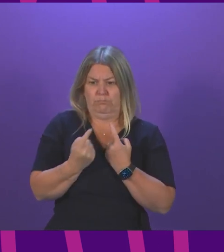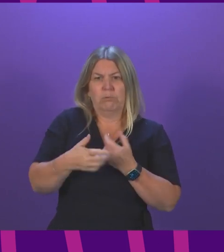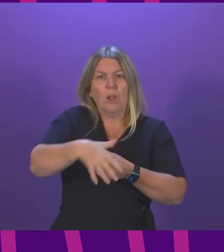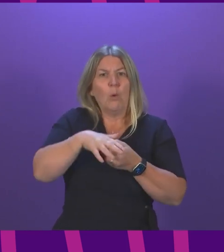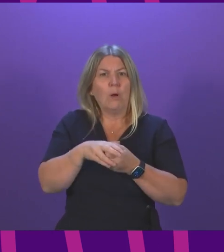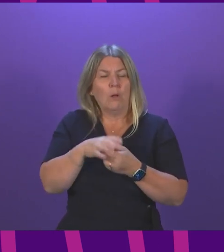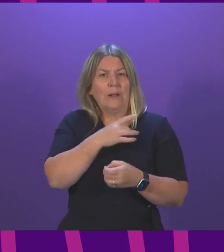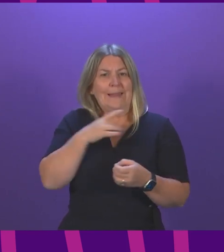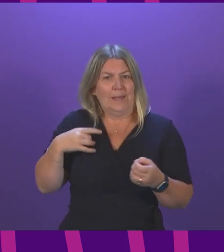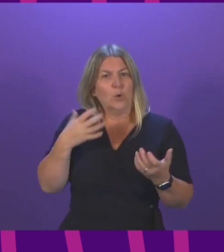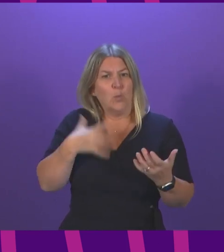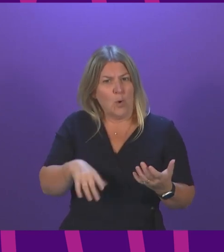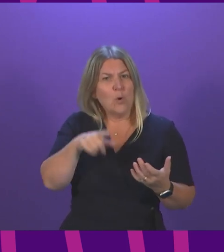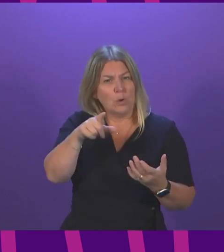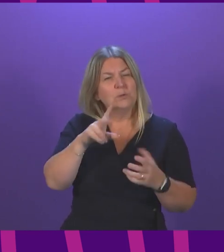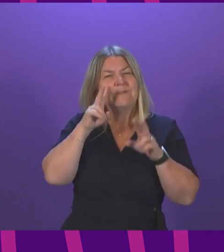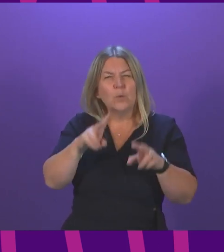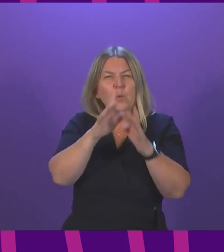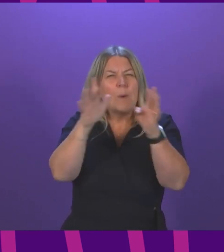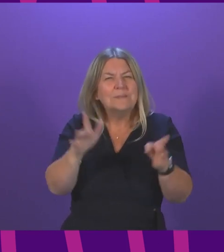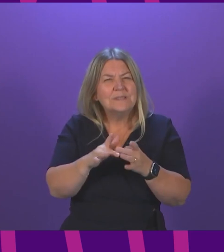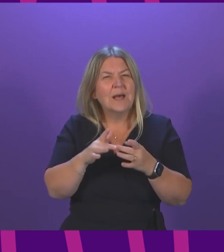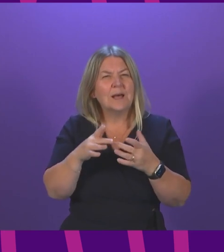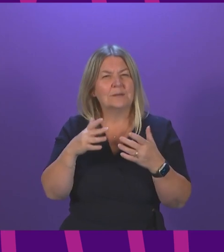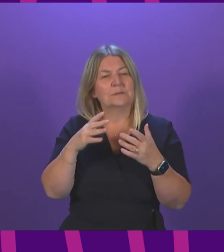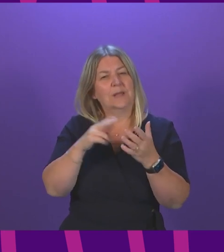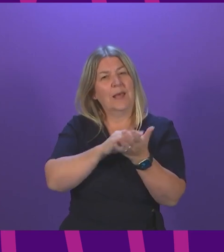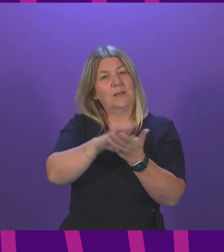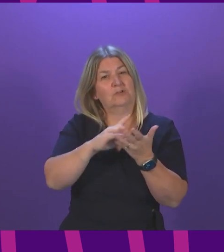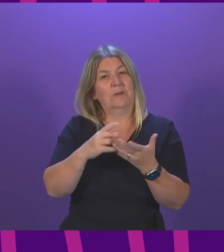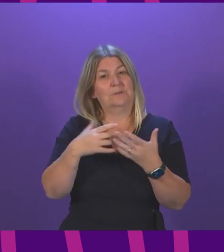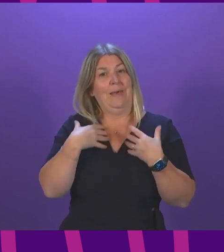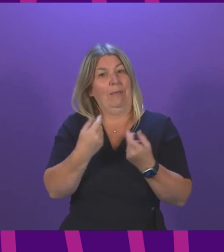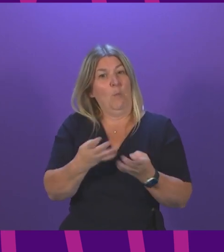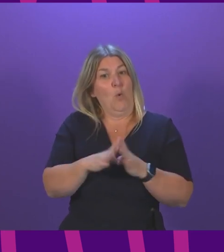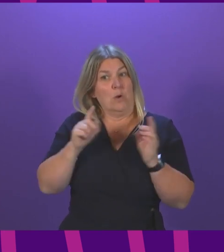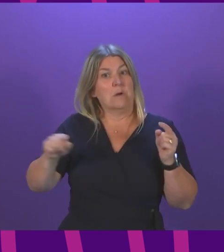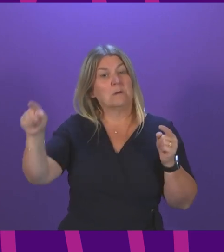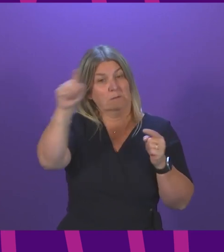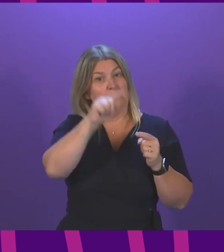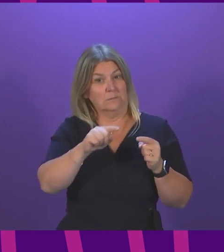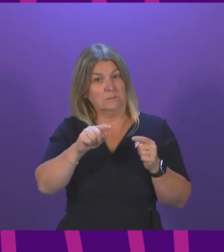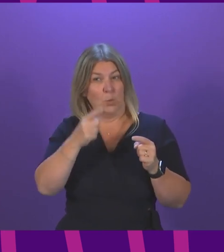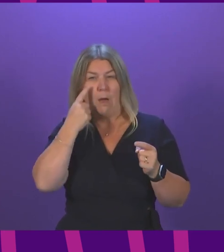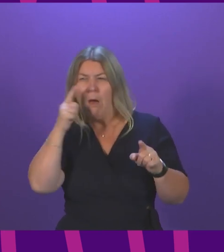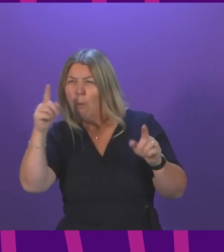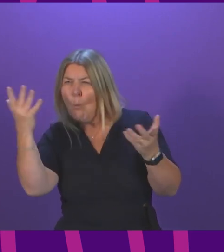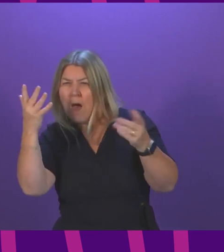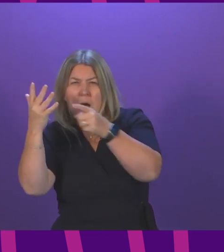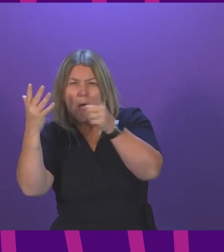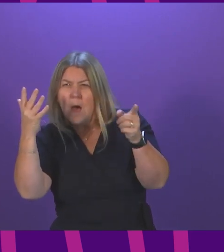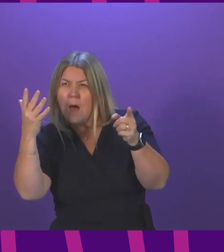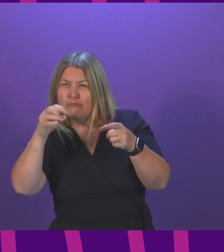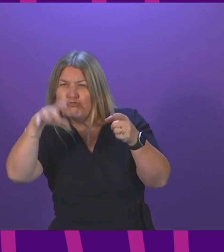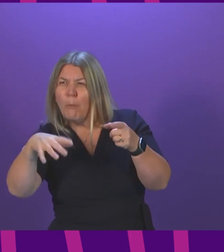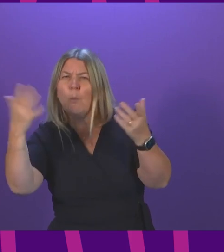board's webpage. We also have a landing page on NHS inform that takes you to your health board area, which allows you to see the nearest